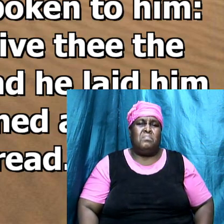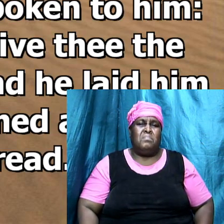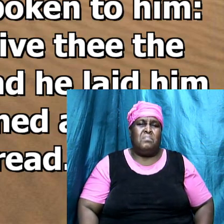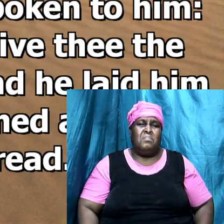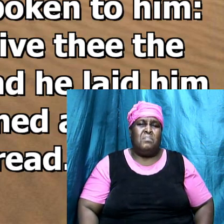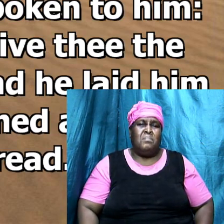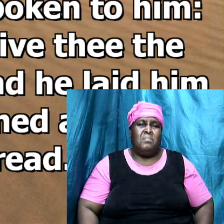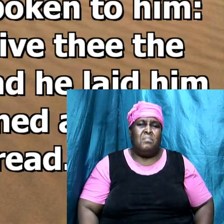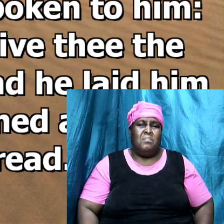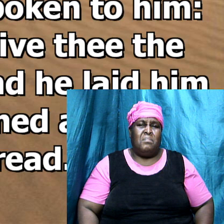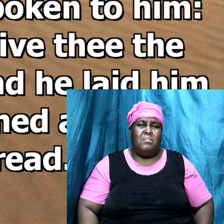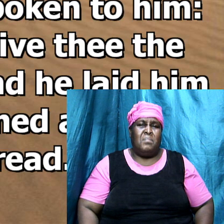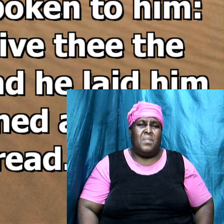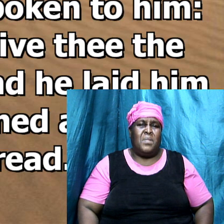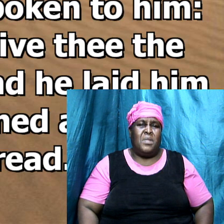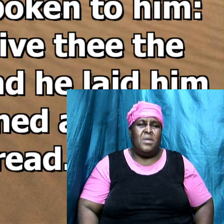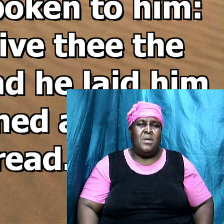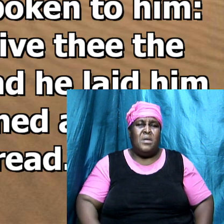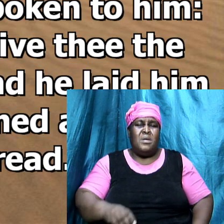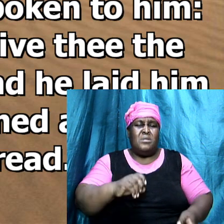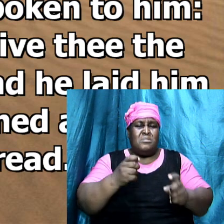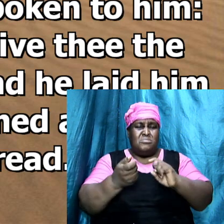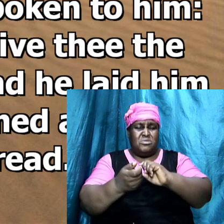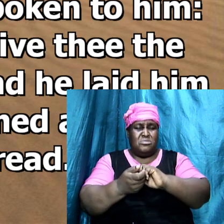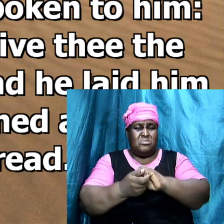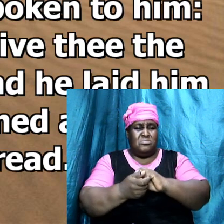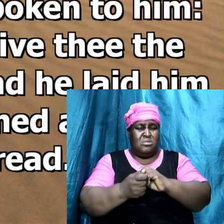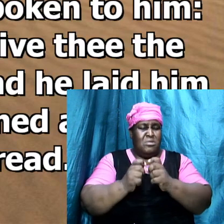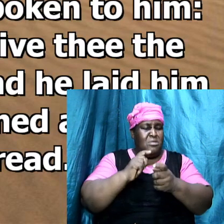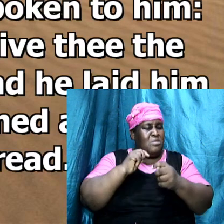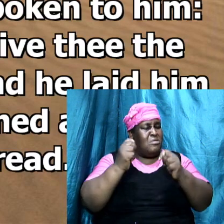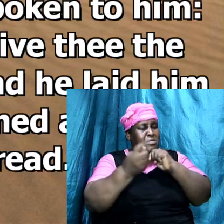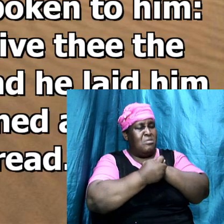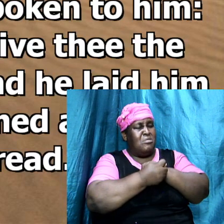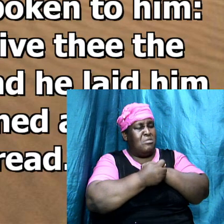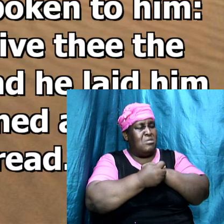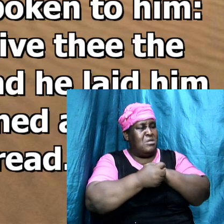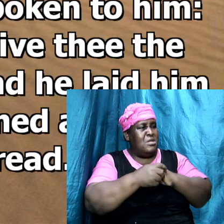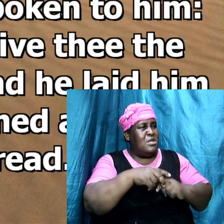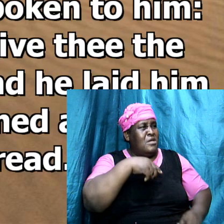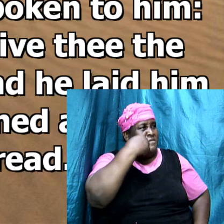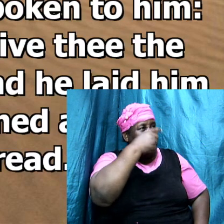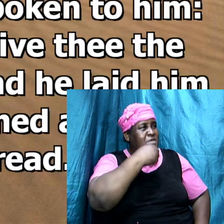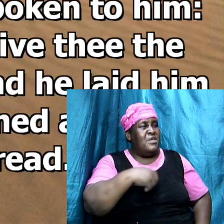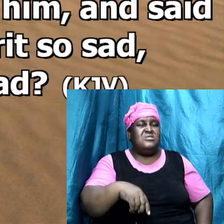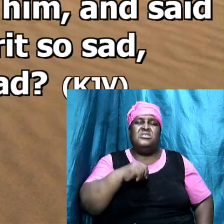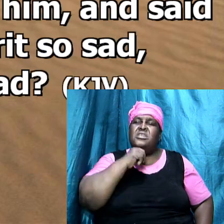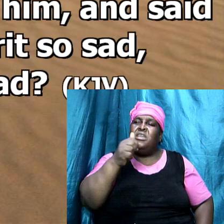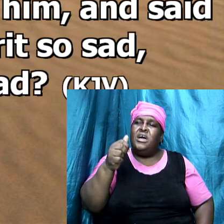upon his bed and turned away his face and would not eat no bread